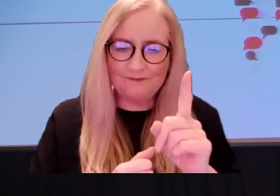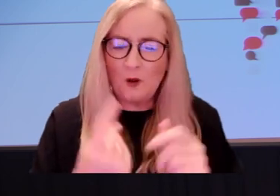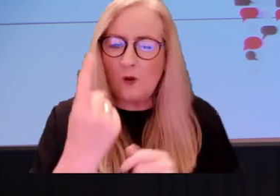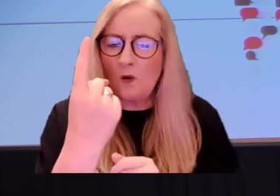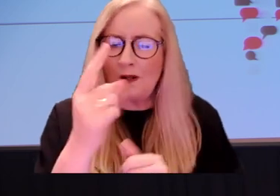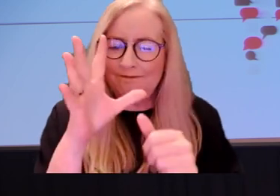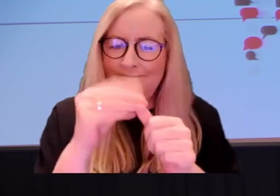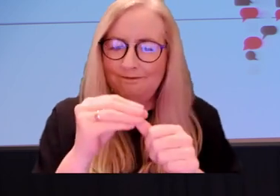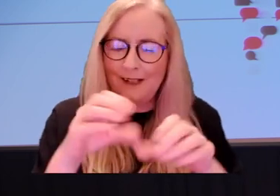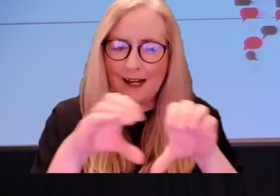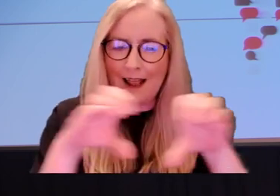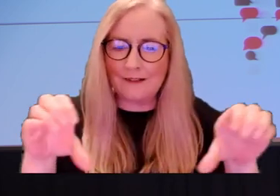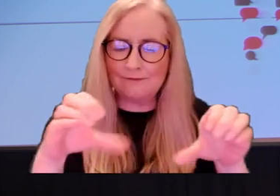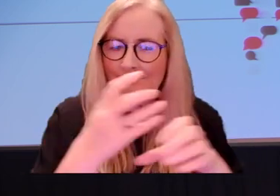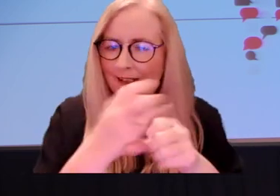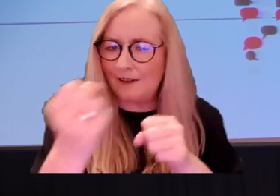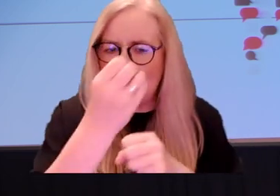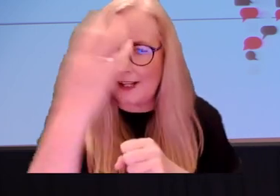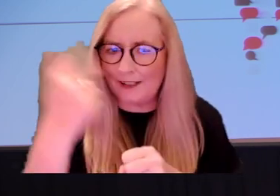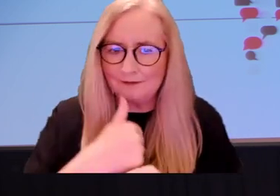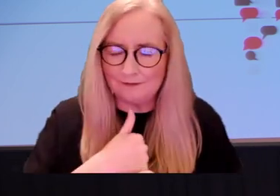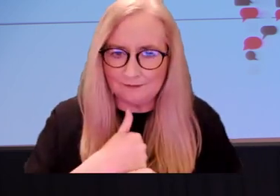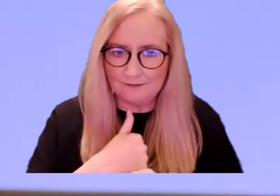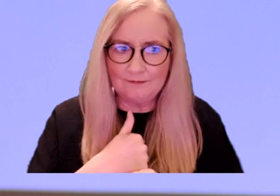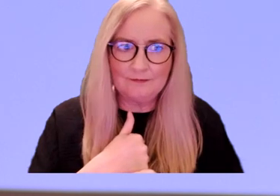But one particular classroom never left me.